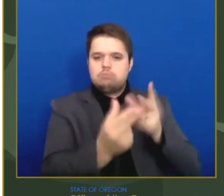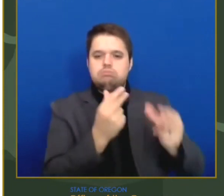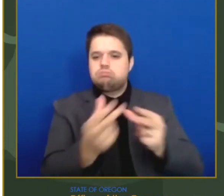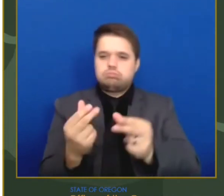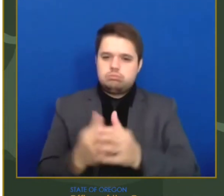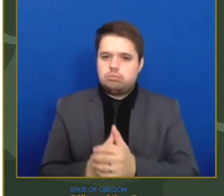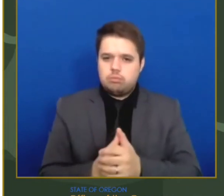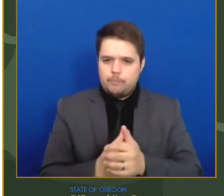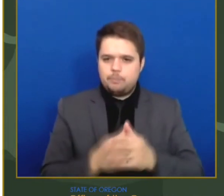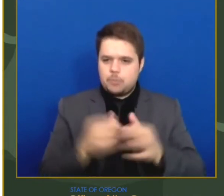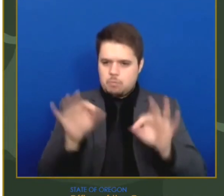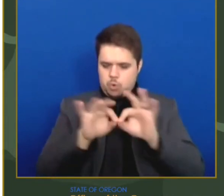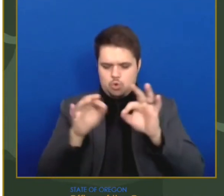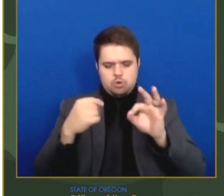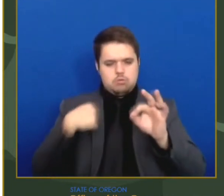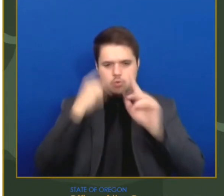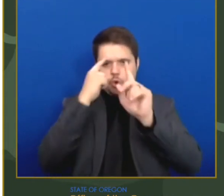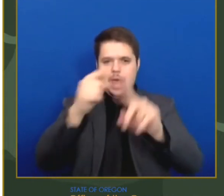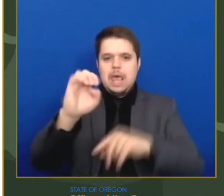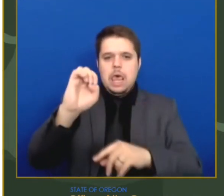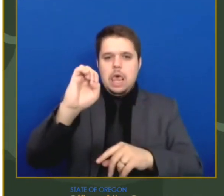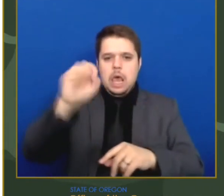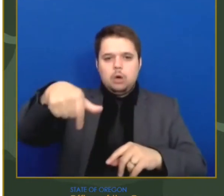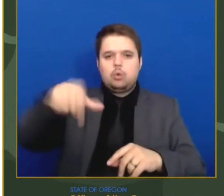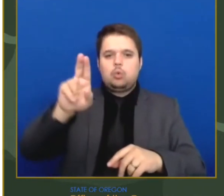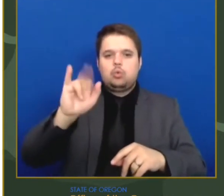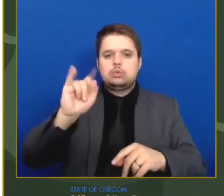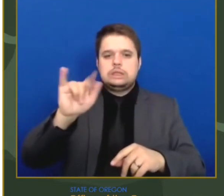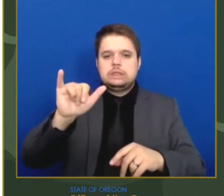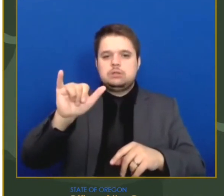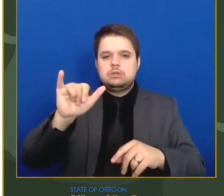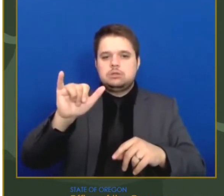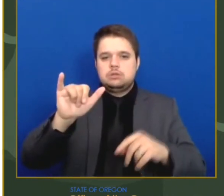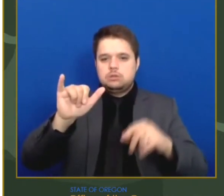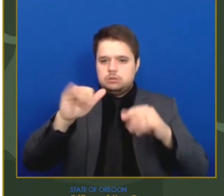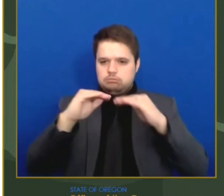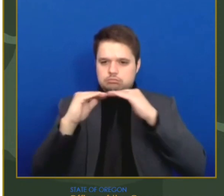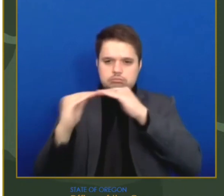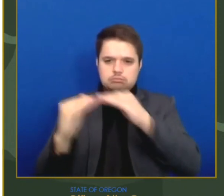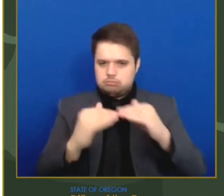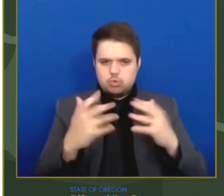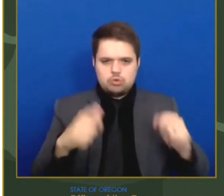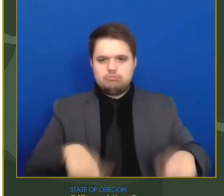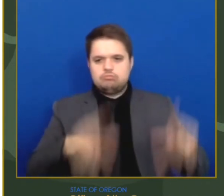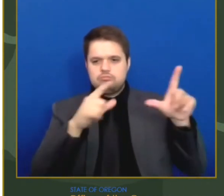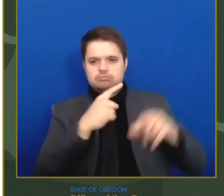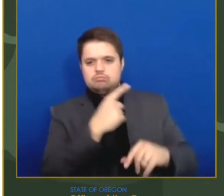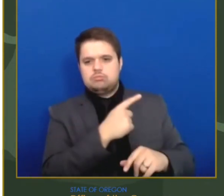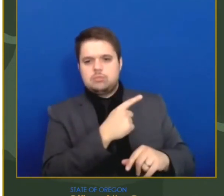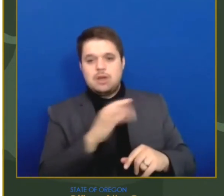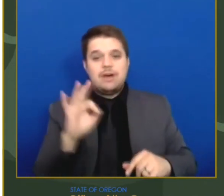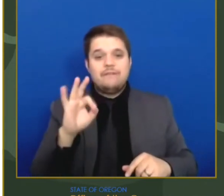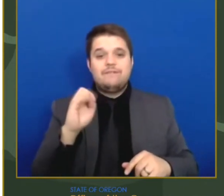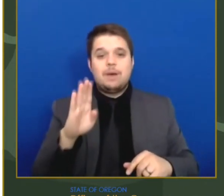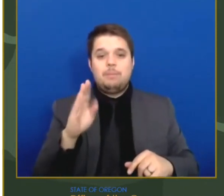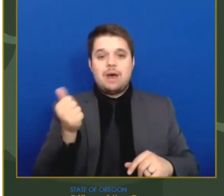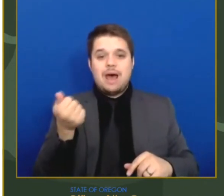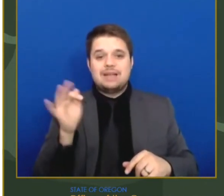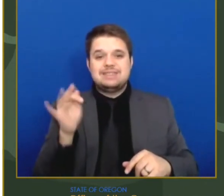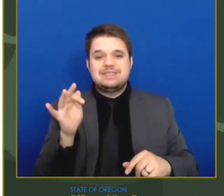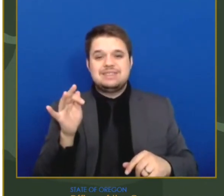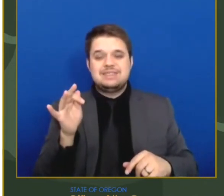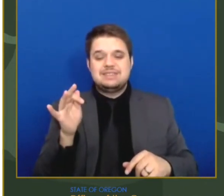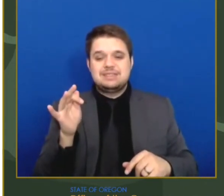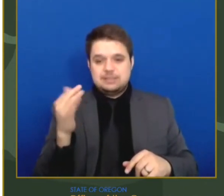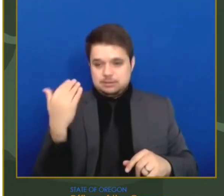As this slide shows, on February 19th, the Oregon FQHC average test positivity rate was 12%. The highest